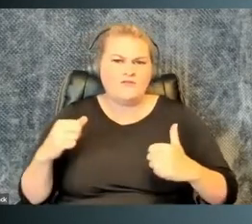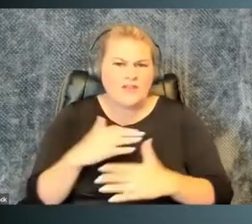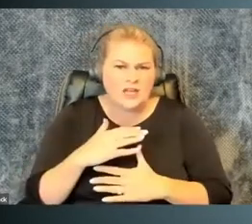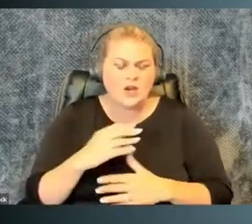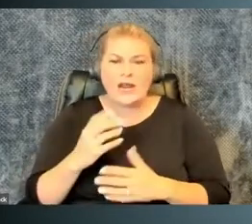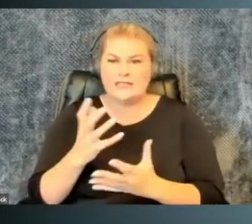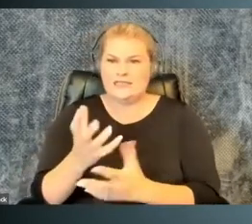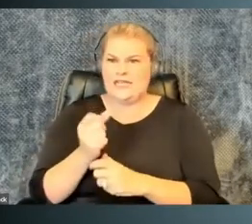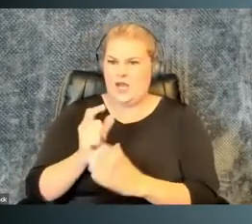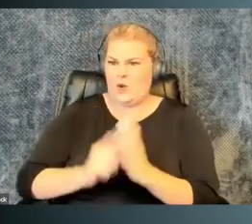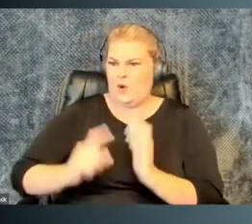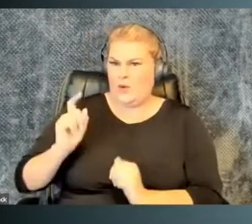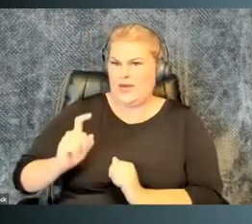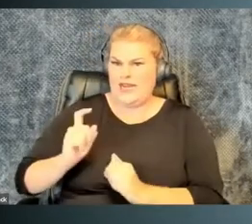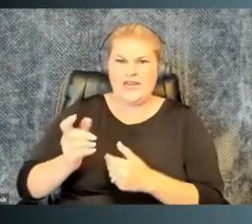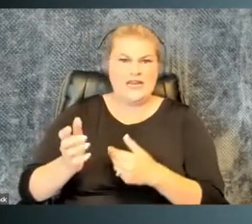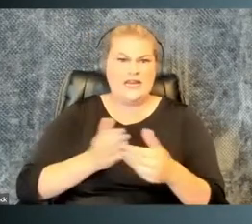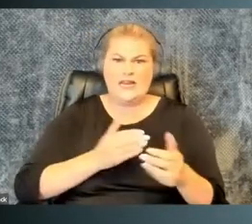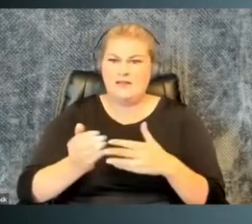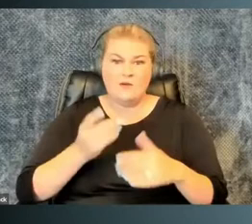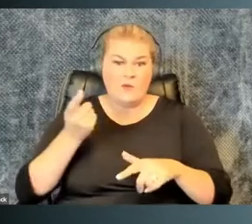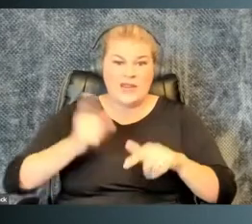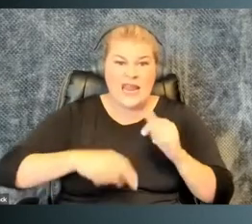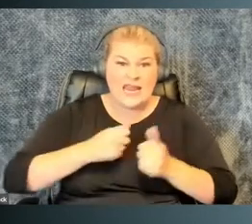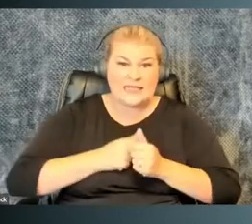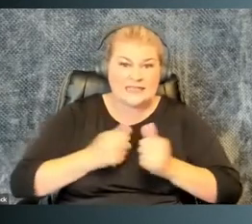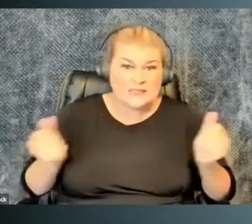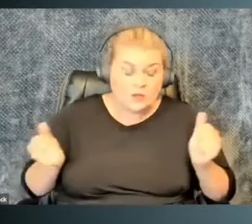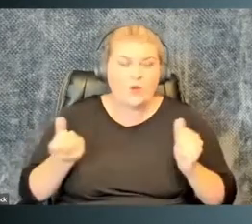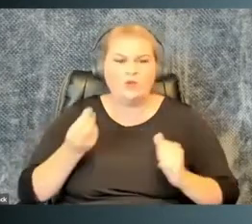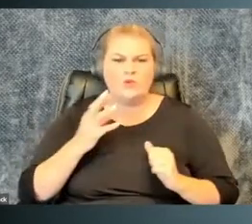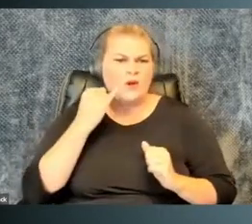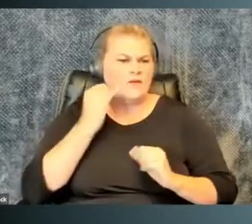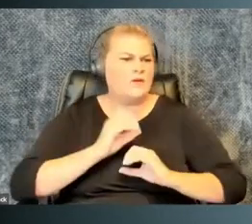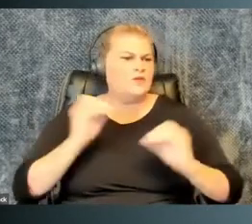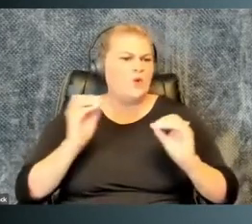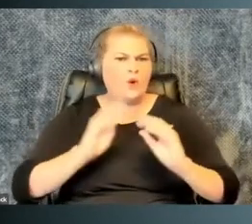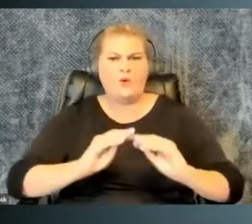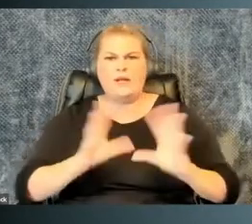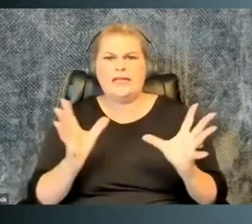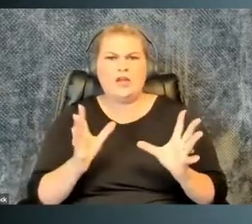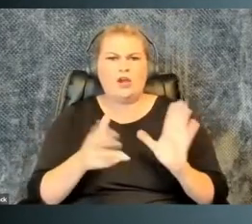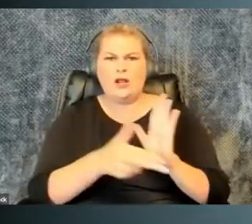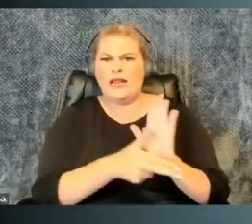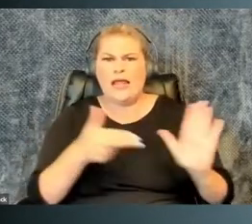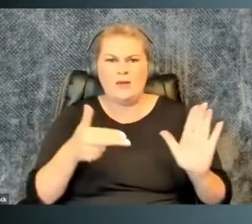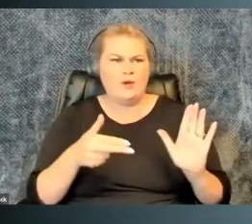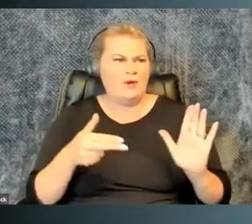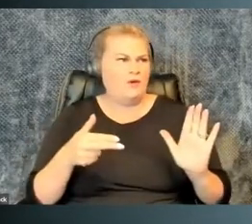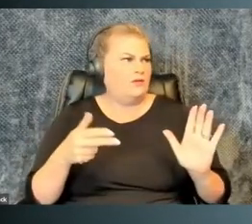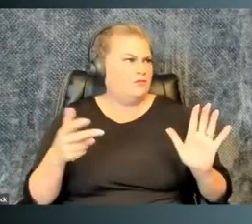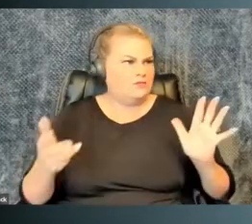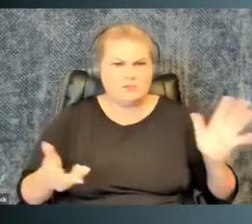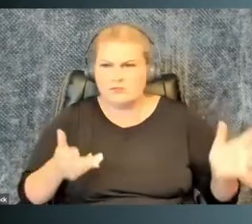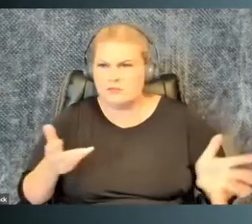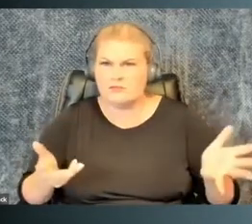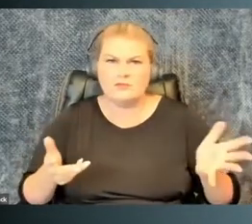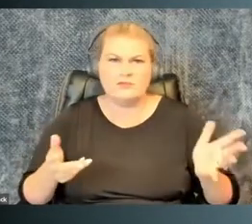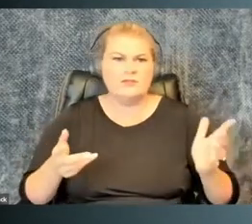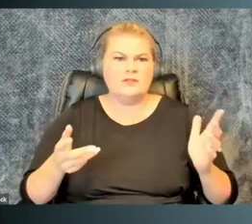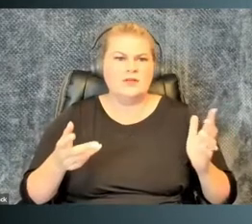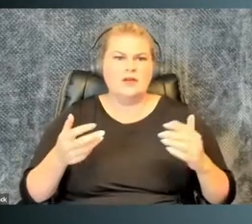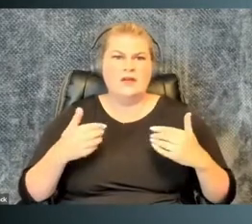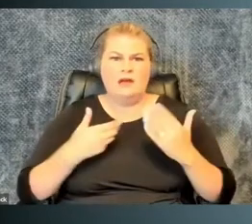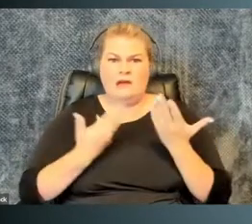at work without fear, and to get what we need even when we can't disclose, or when there is no clear label to